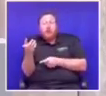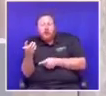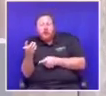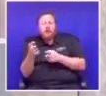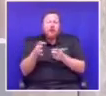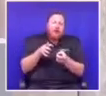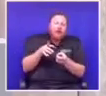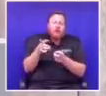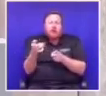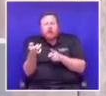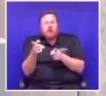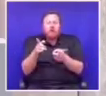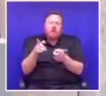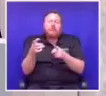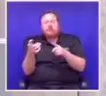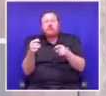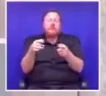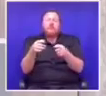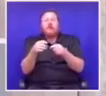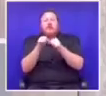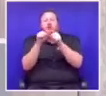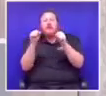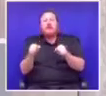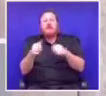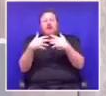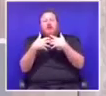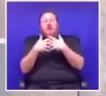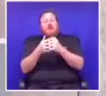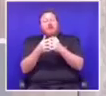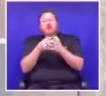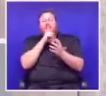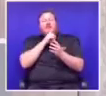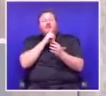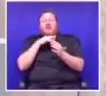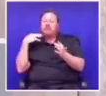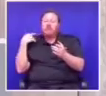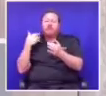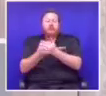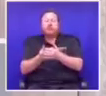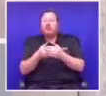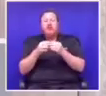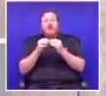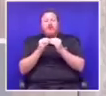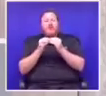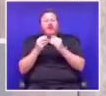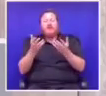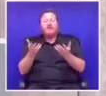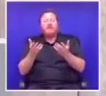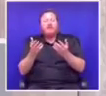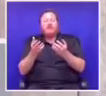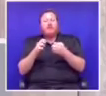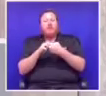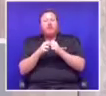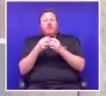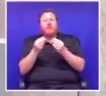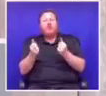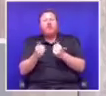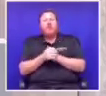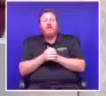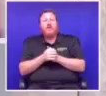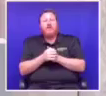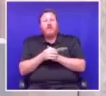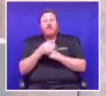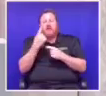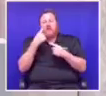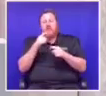And of course, we have set up a system that has been tried and tested in solving problems, sufficient consensus. But for me,